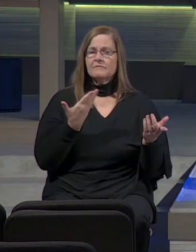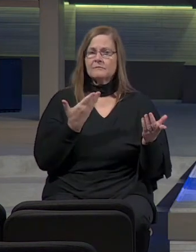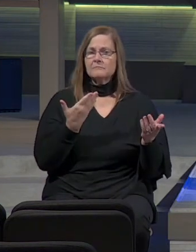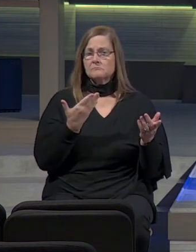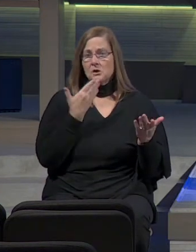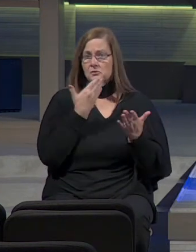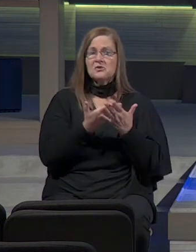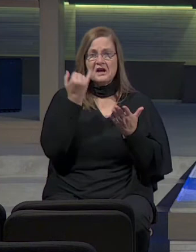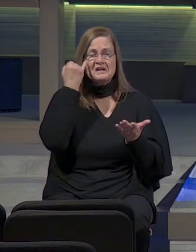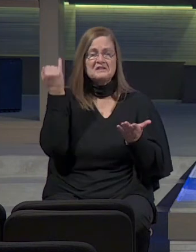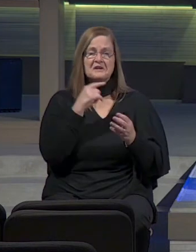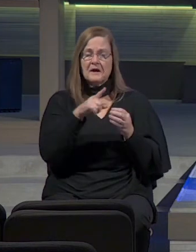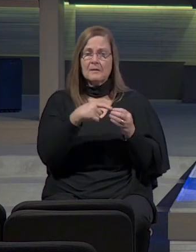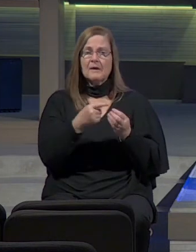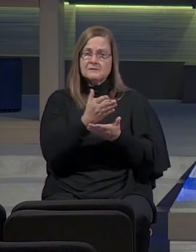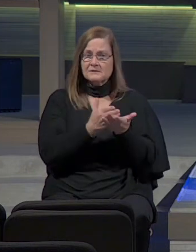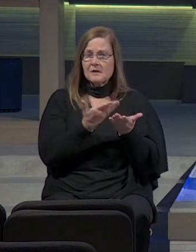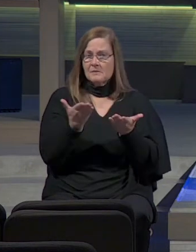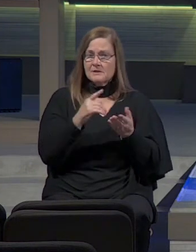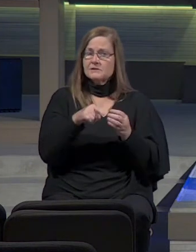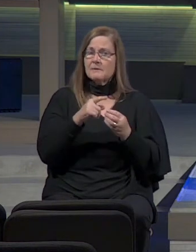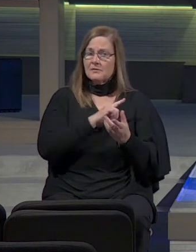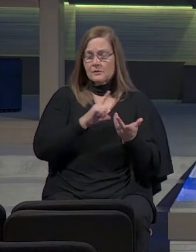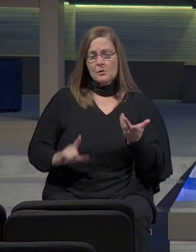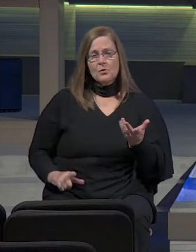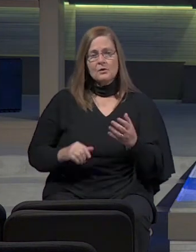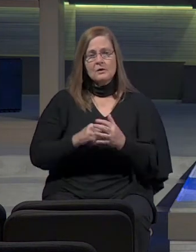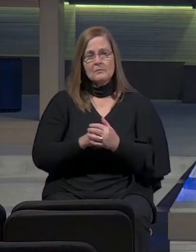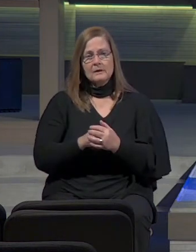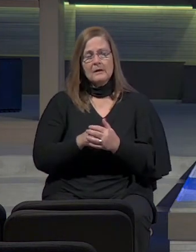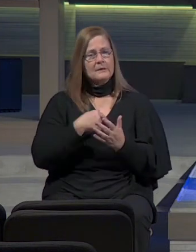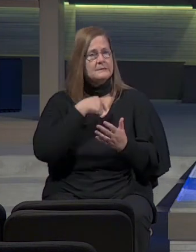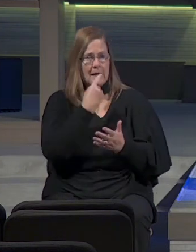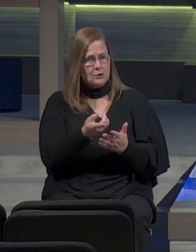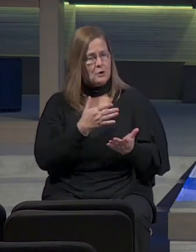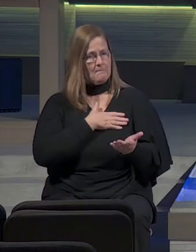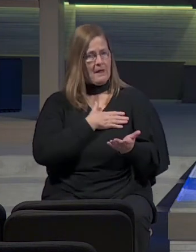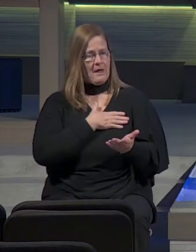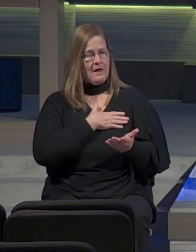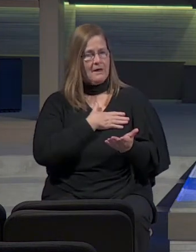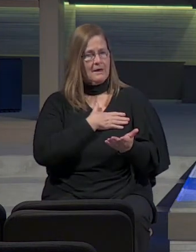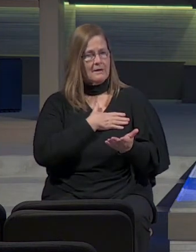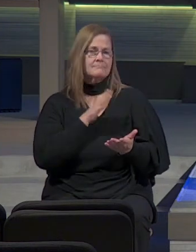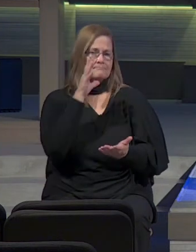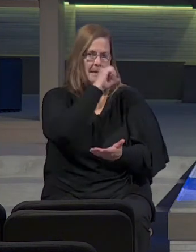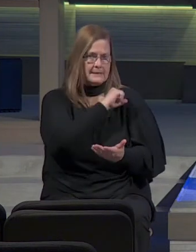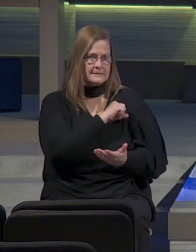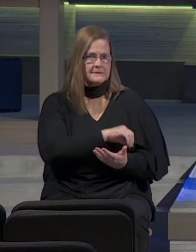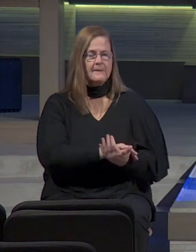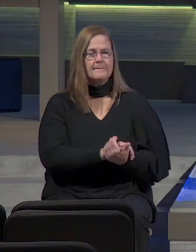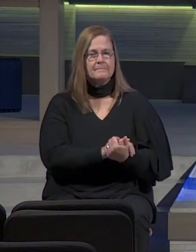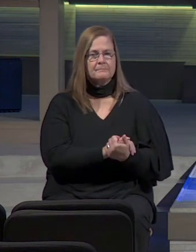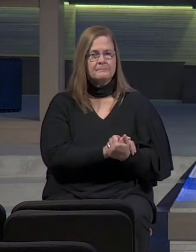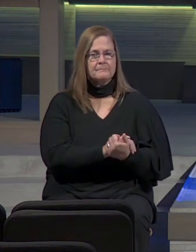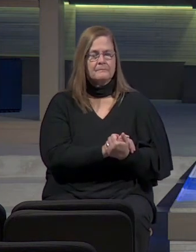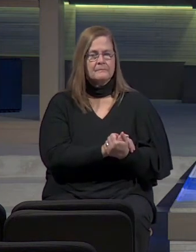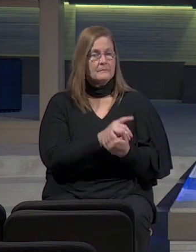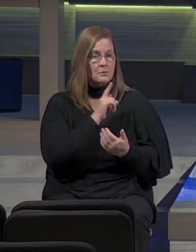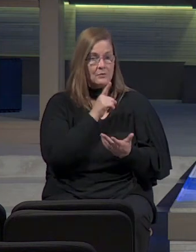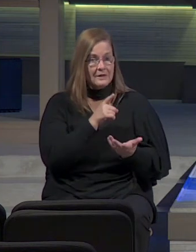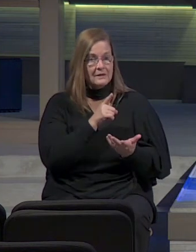of some things about the Lord, but I'm just going to tell you my guess is that really